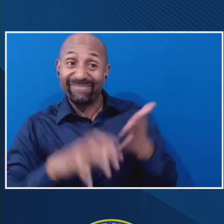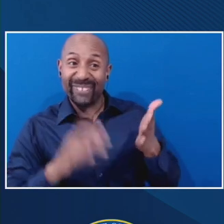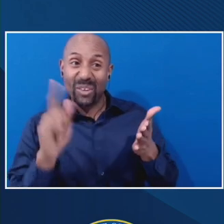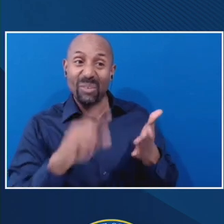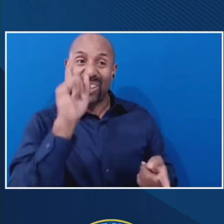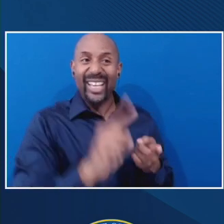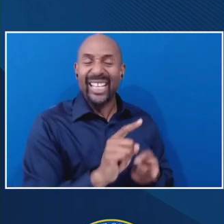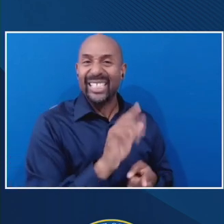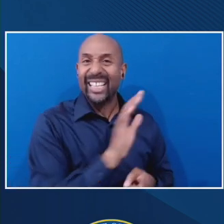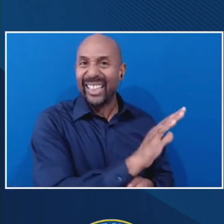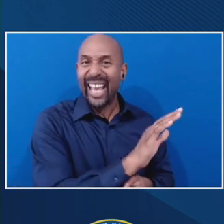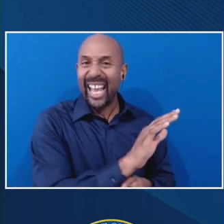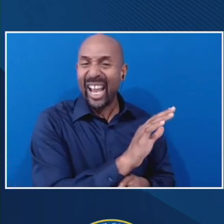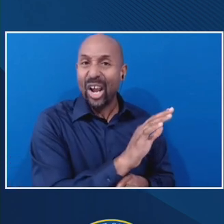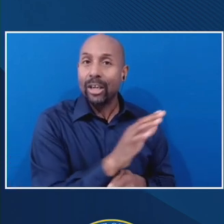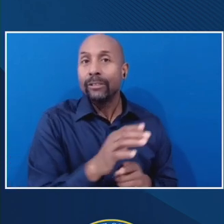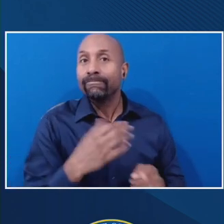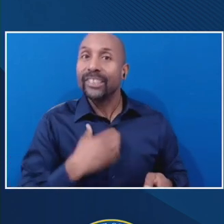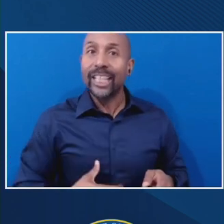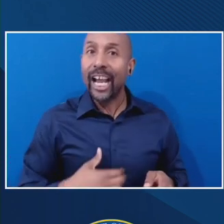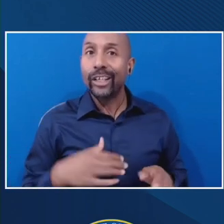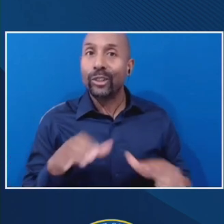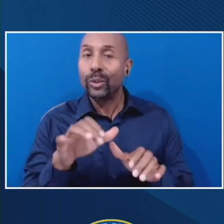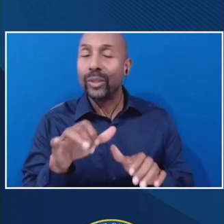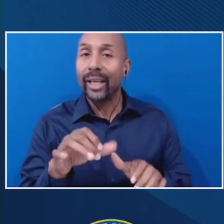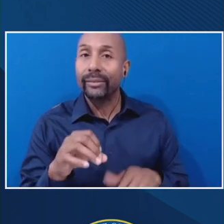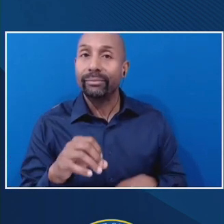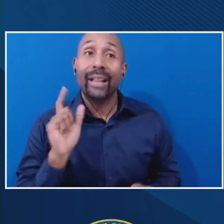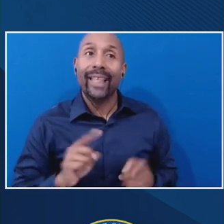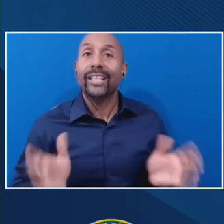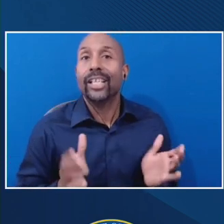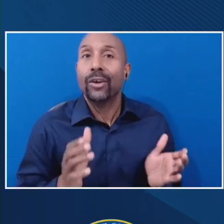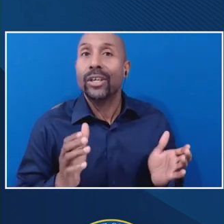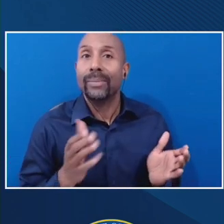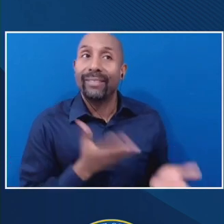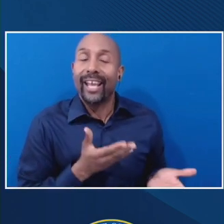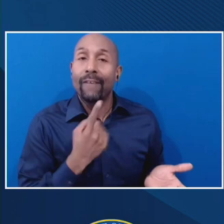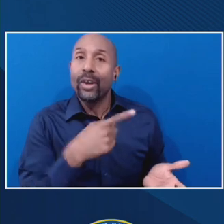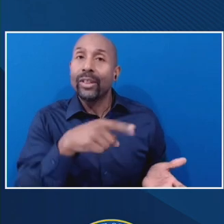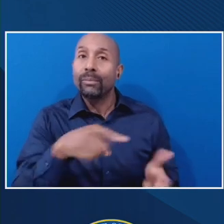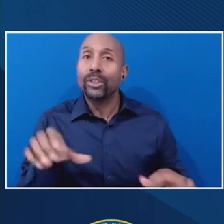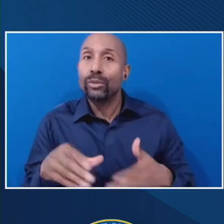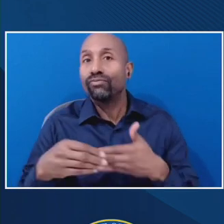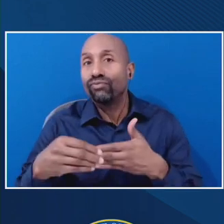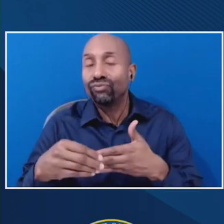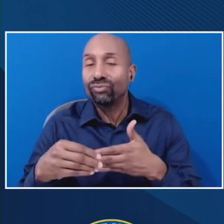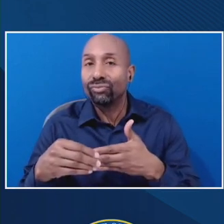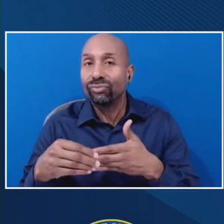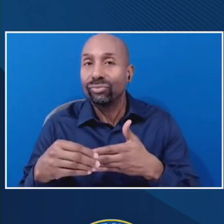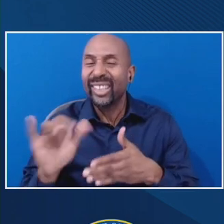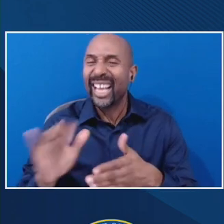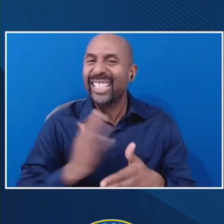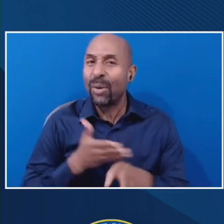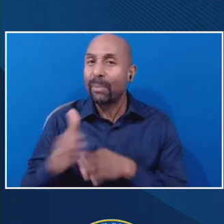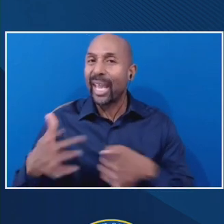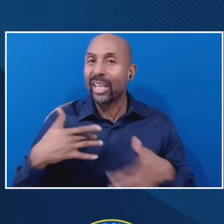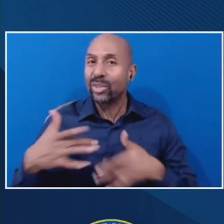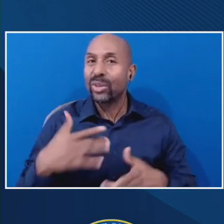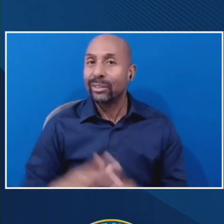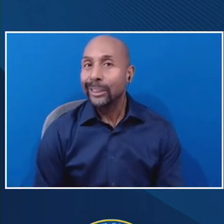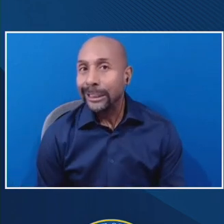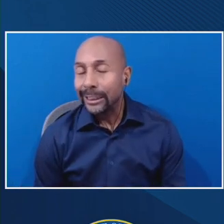that they won't be, um, encouraged to do so in the future. So that's the, really the main concern we have, and I'm not sure